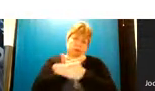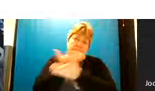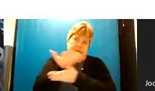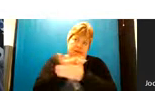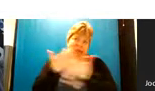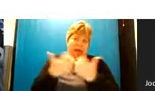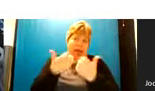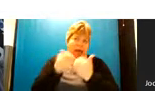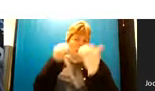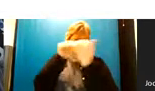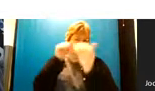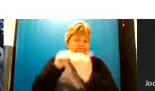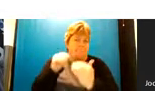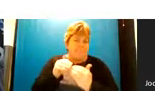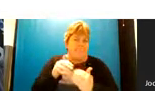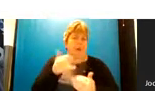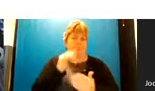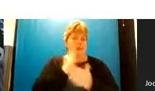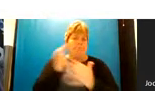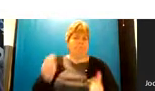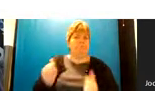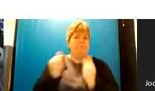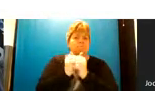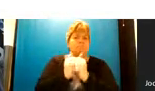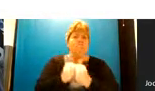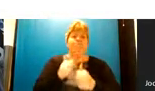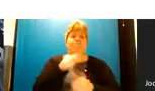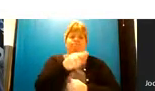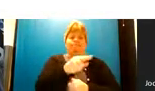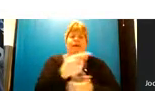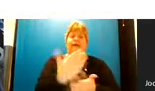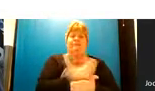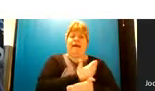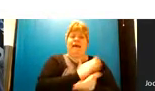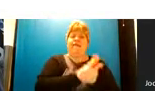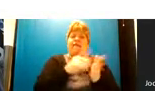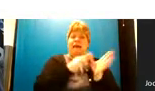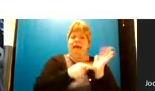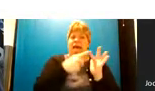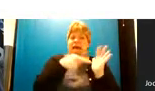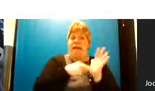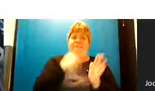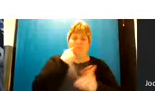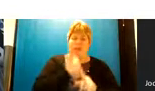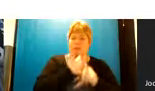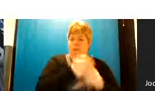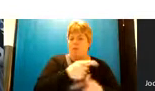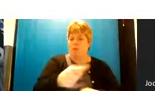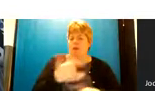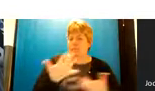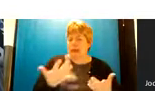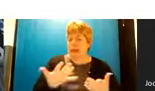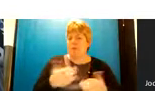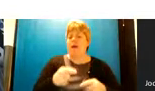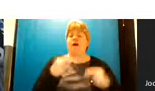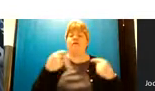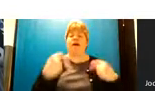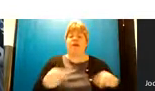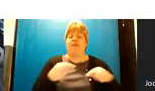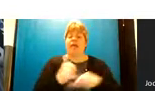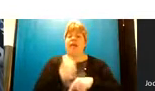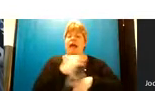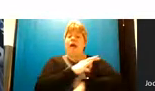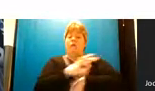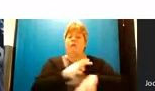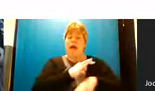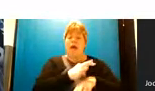met and there might be an agreement made that actually the safe haven could be something that could really support them so it's available out of hours